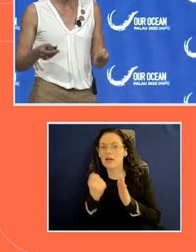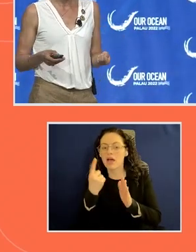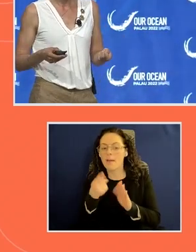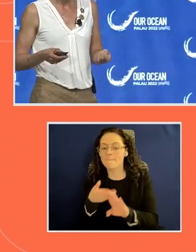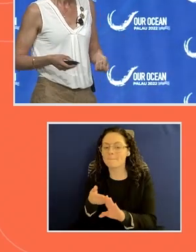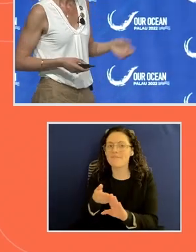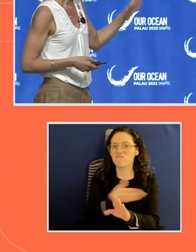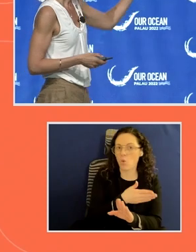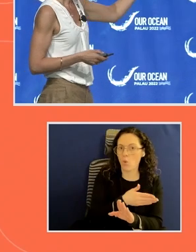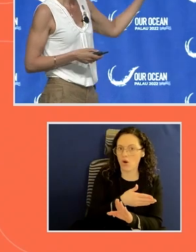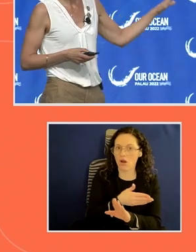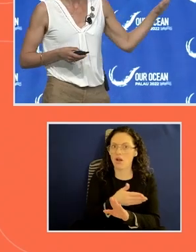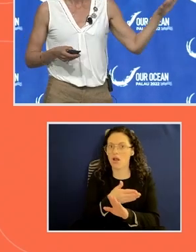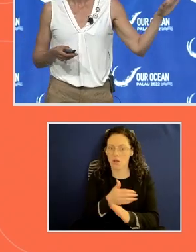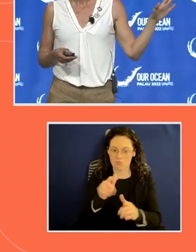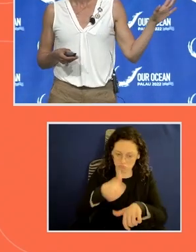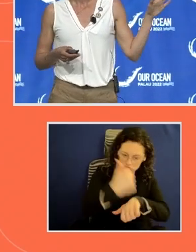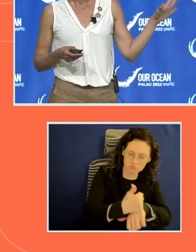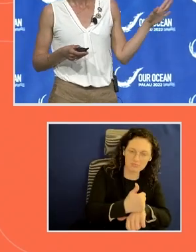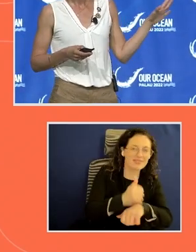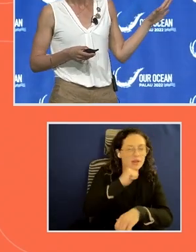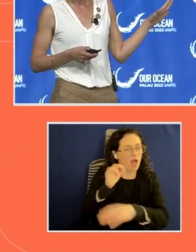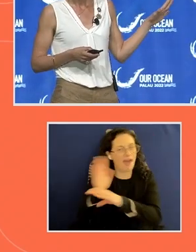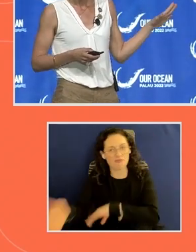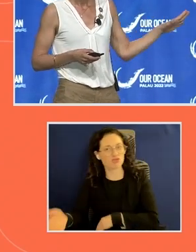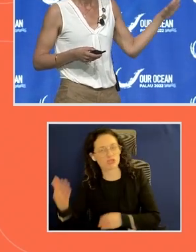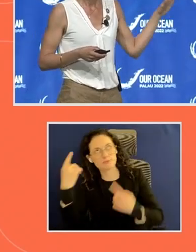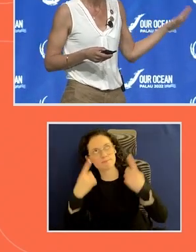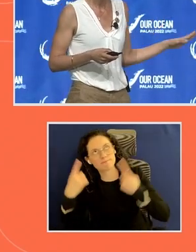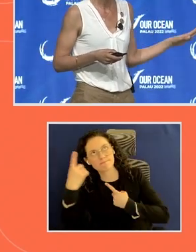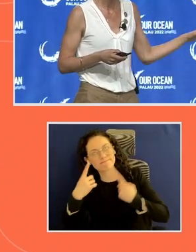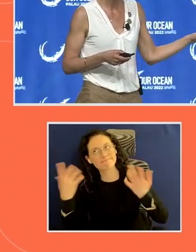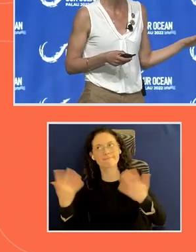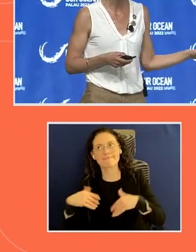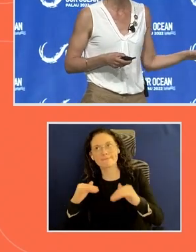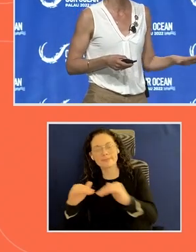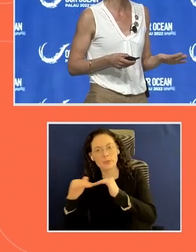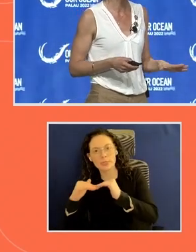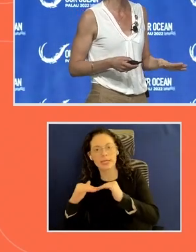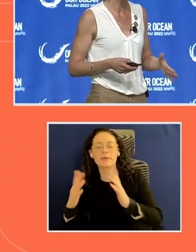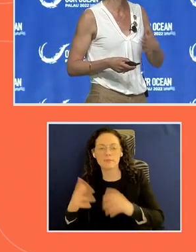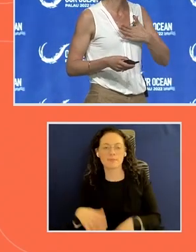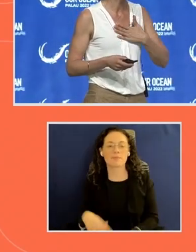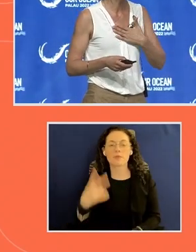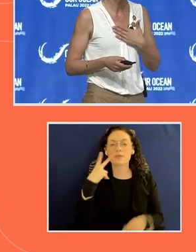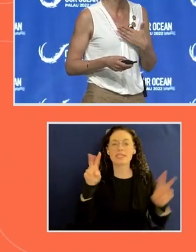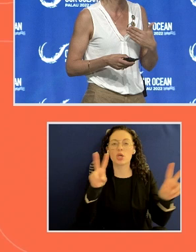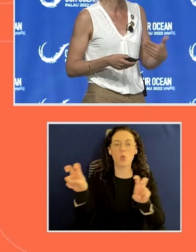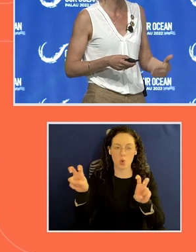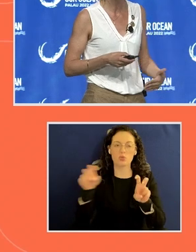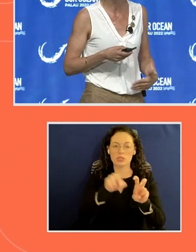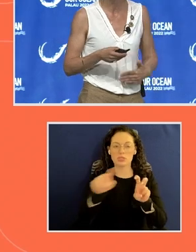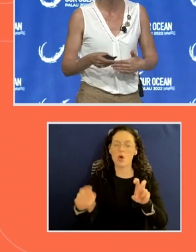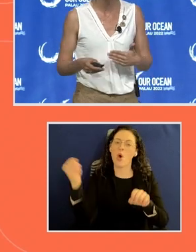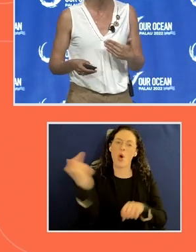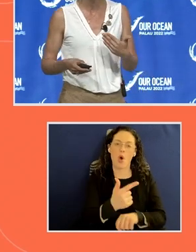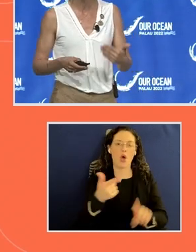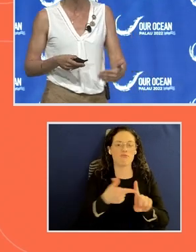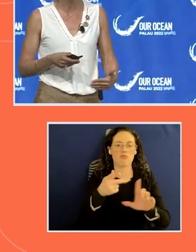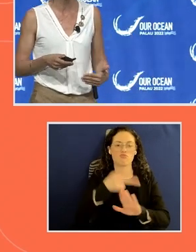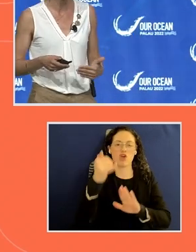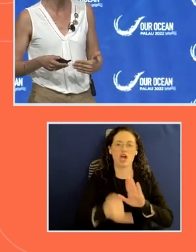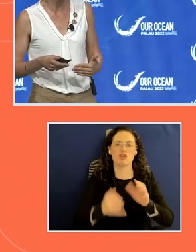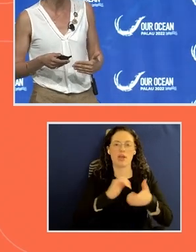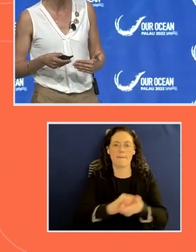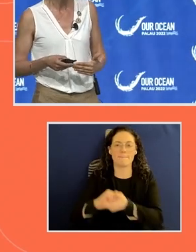afterthought. All the quotes that you're going see in my slides today are from the project partners on the ground. They're not from me. They're not from some NGO.